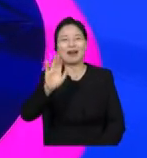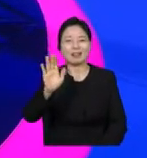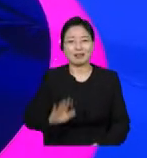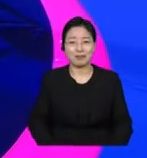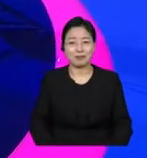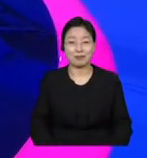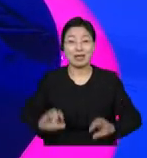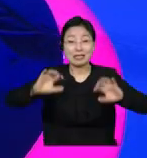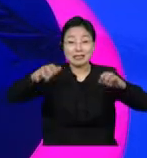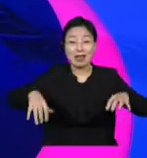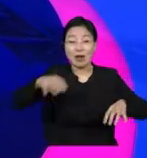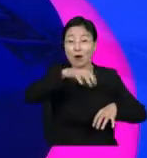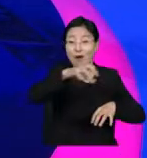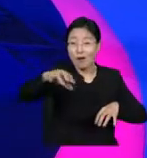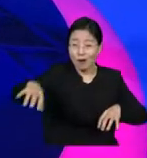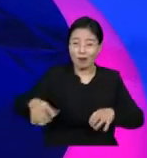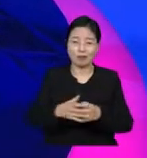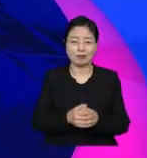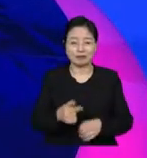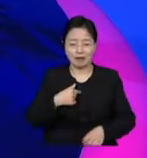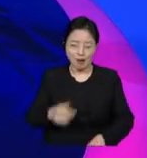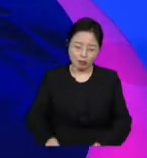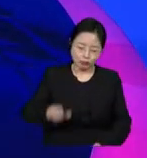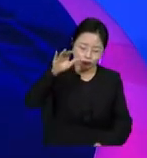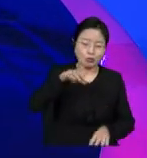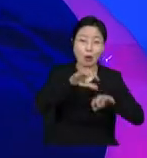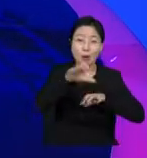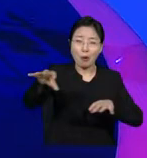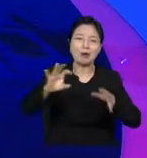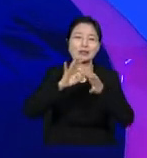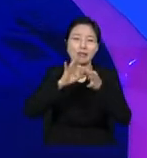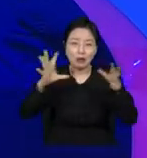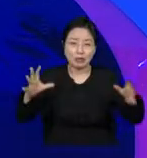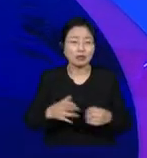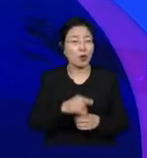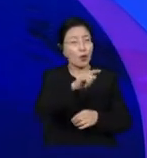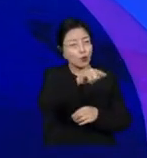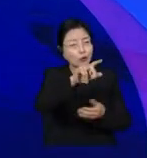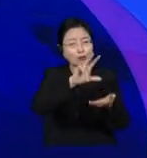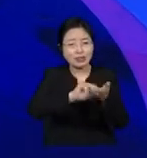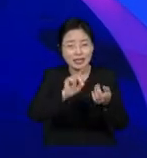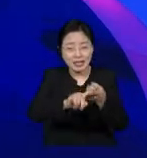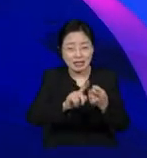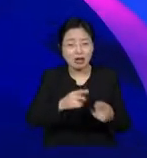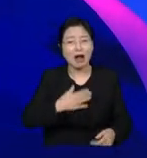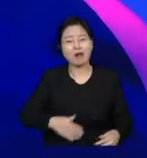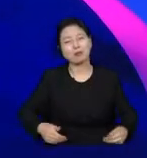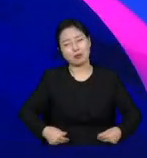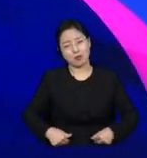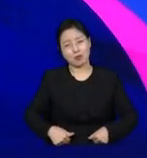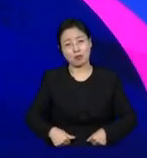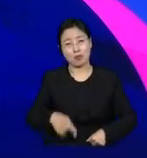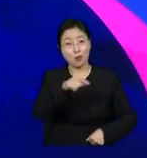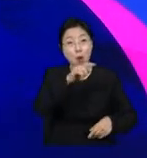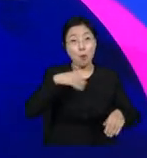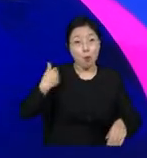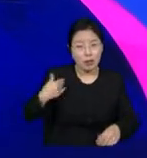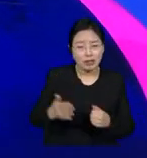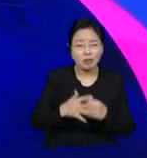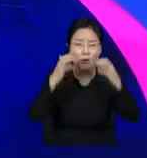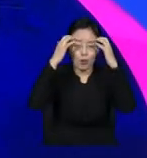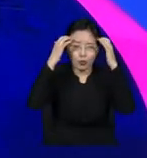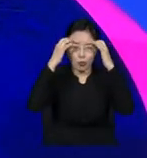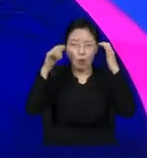that we all need to know more about, and groups in our community that suffer because we do not have enough knowledge about them.